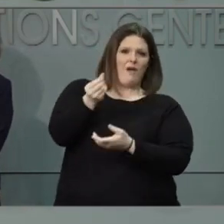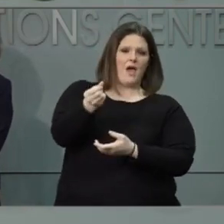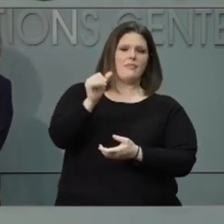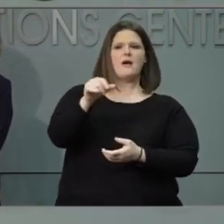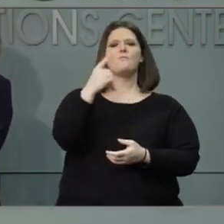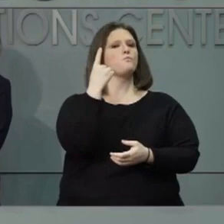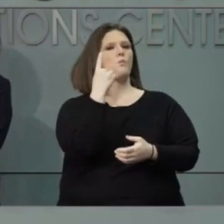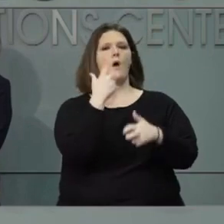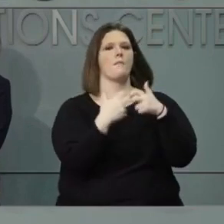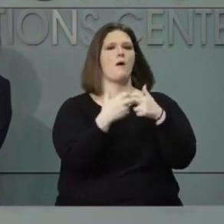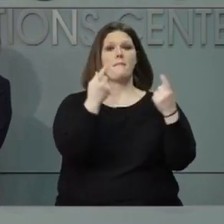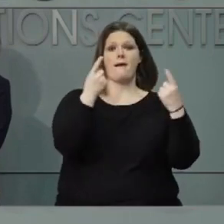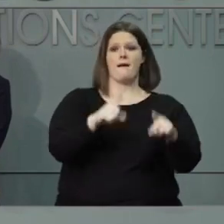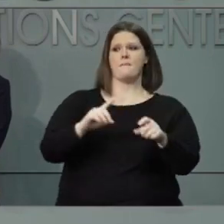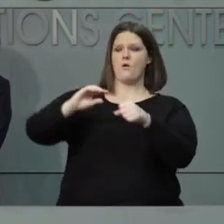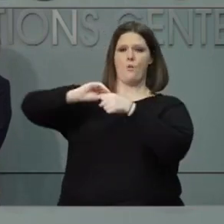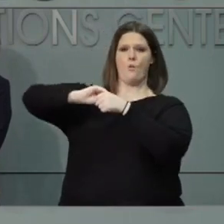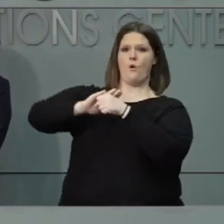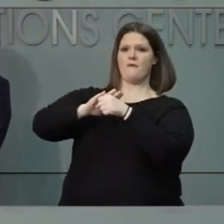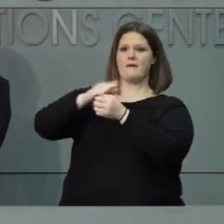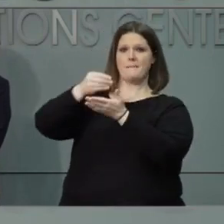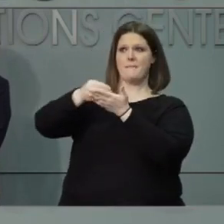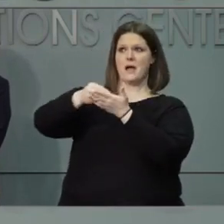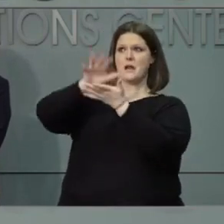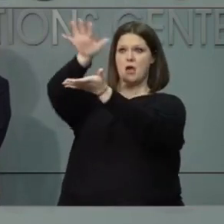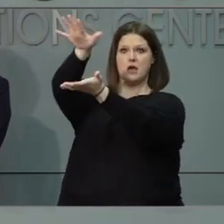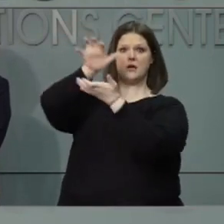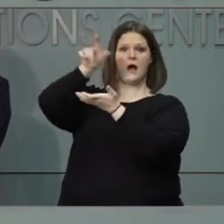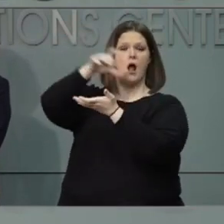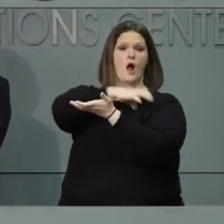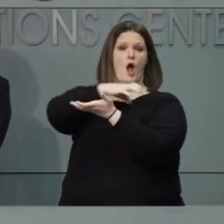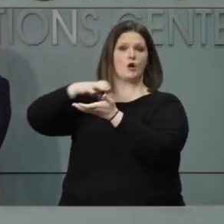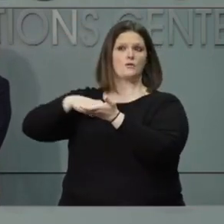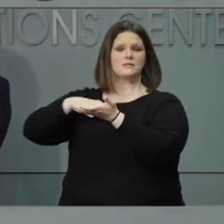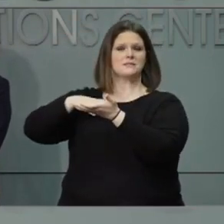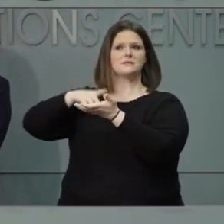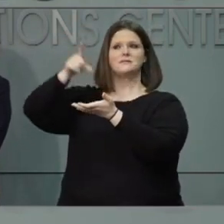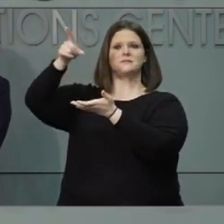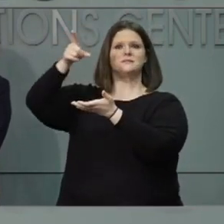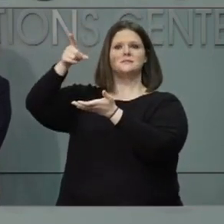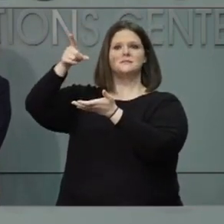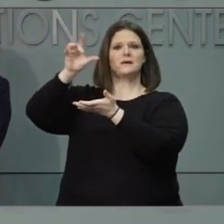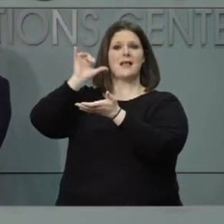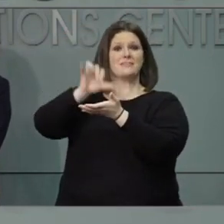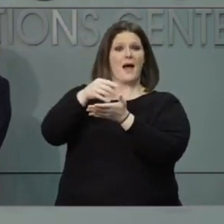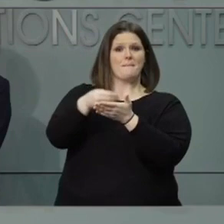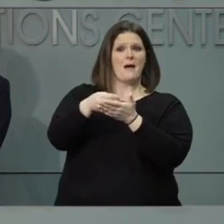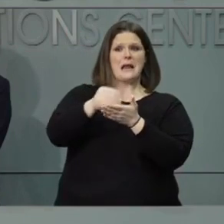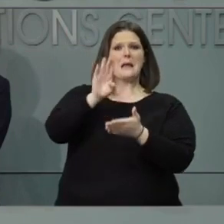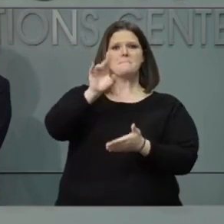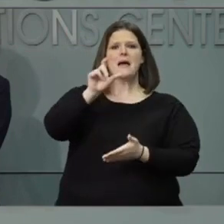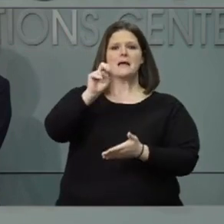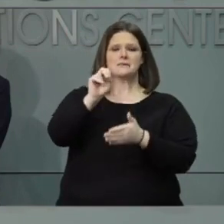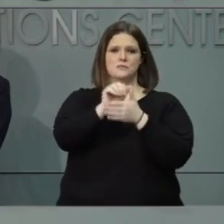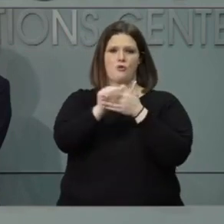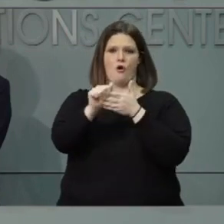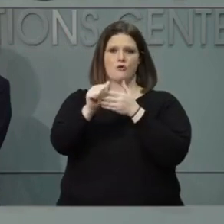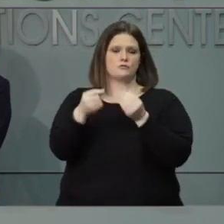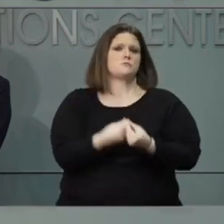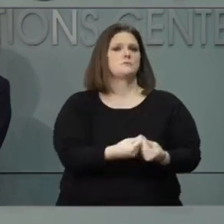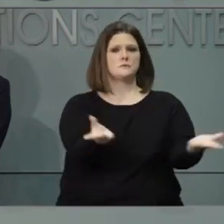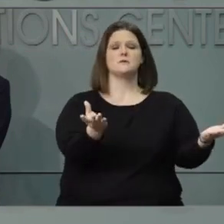coronavirus relief funding that we're getting from Congress. It was passed quickly, billions of dollars, and the Treasury